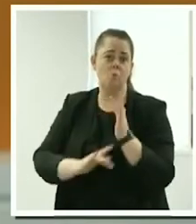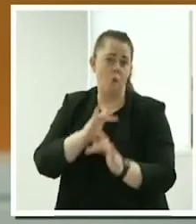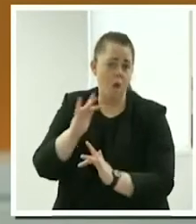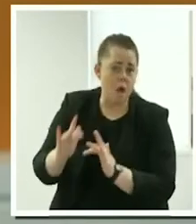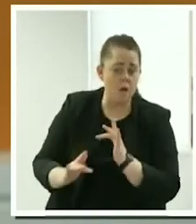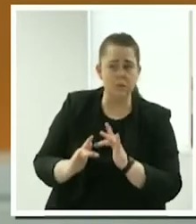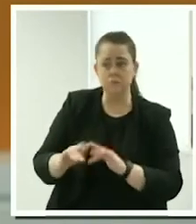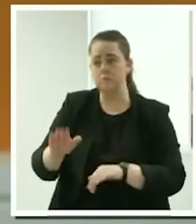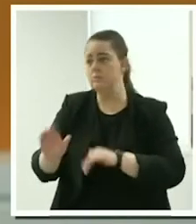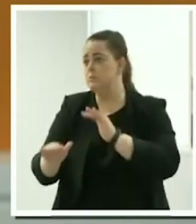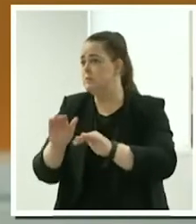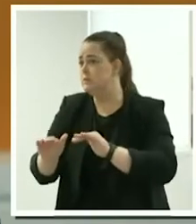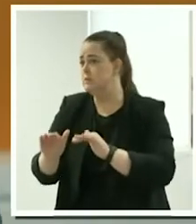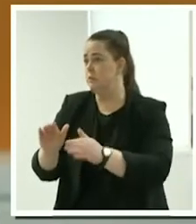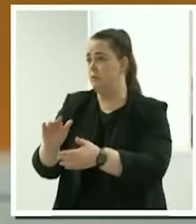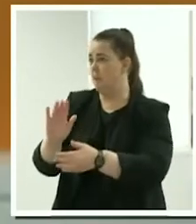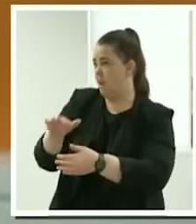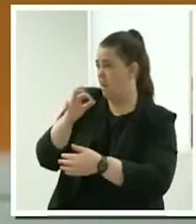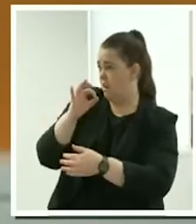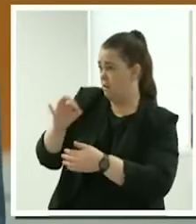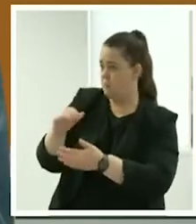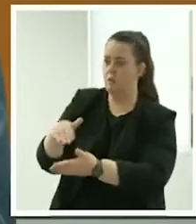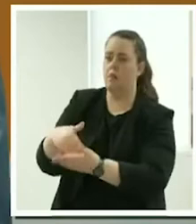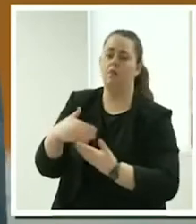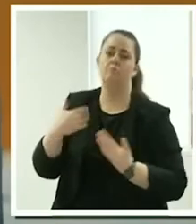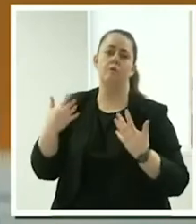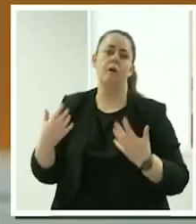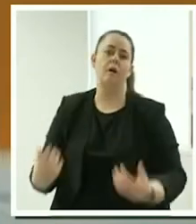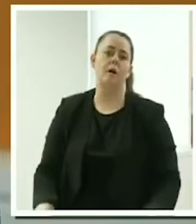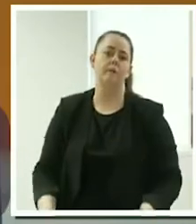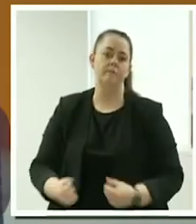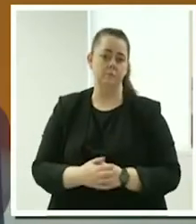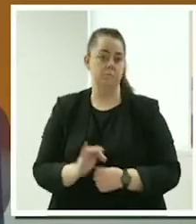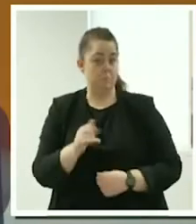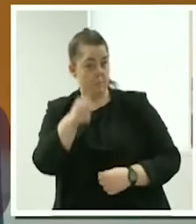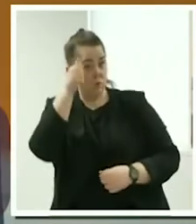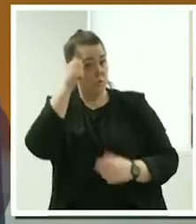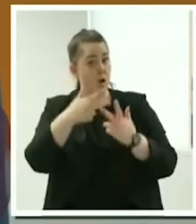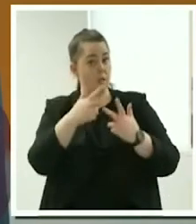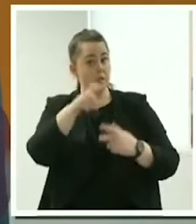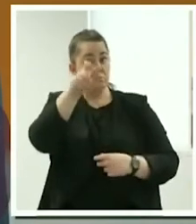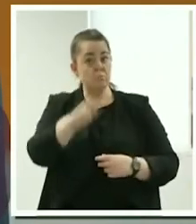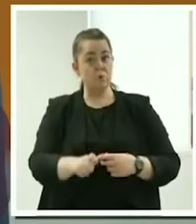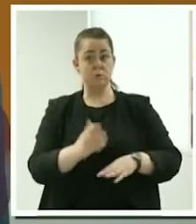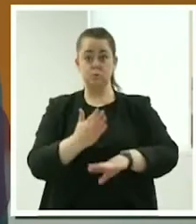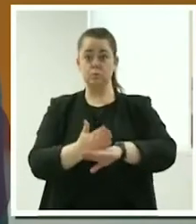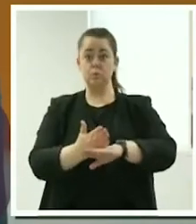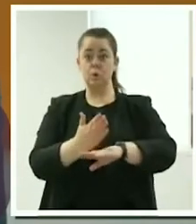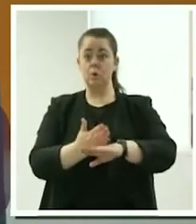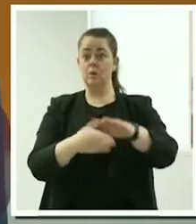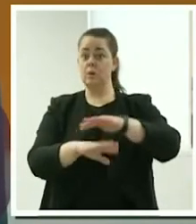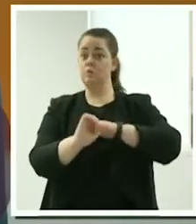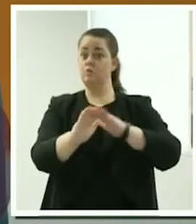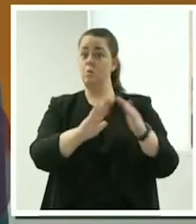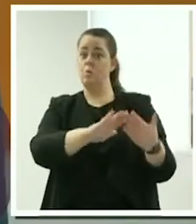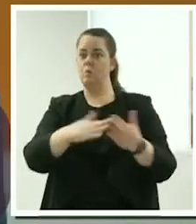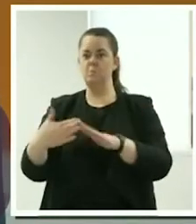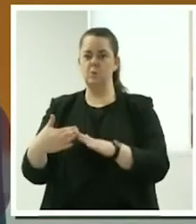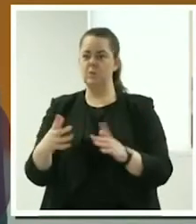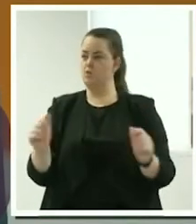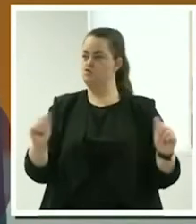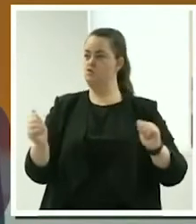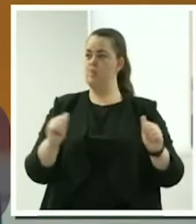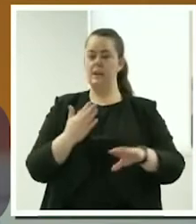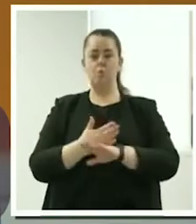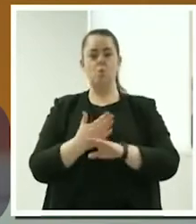Perhaps if you know someone in your community who is already working for Mabel, you